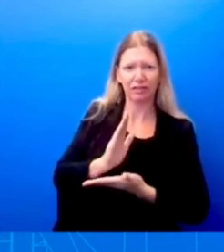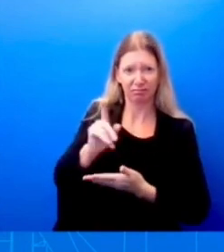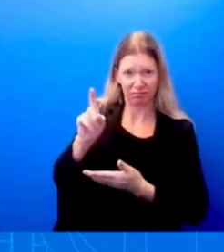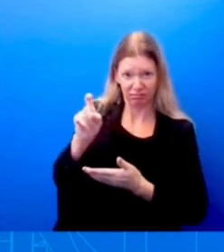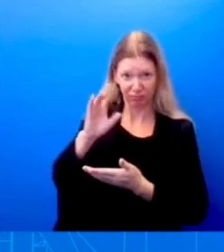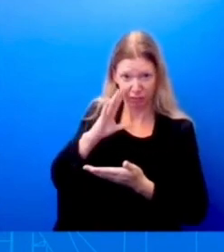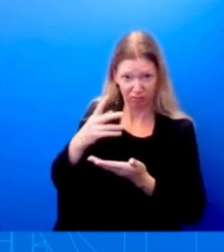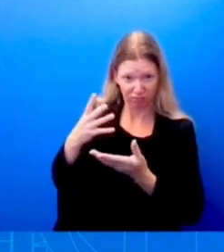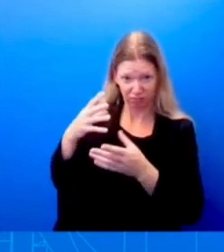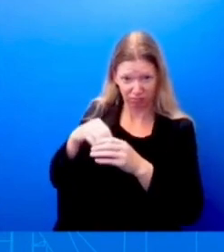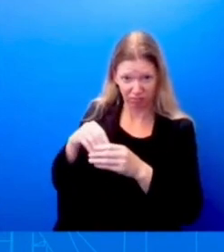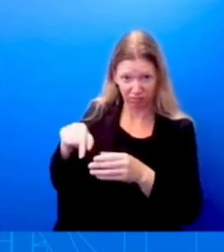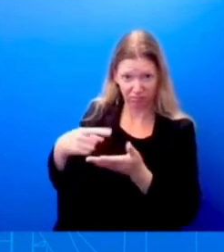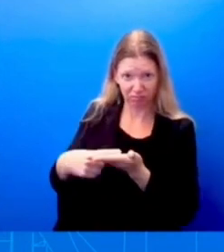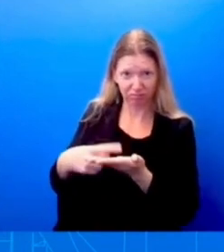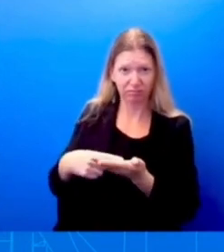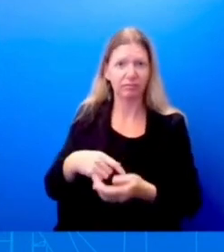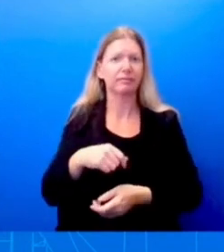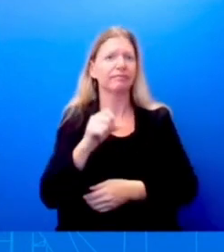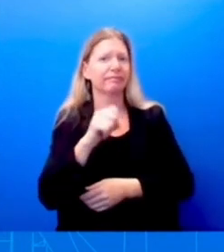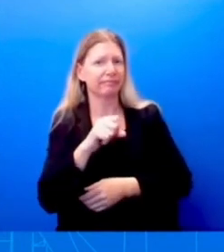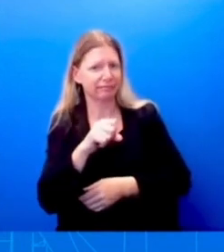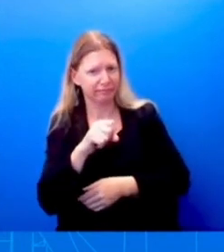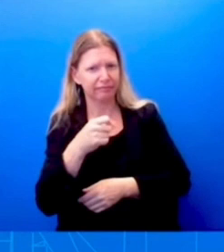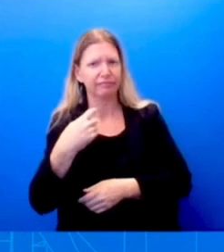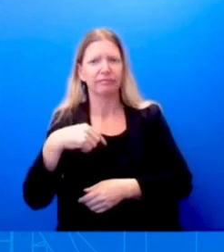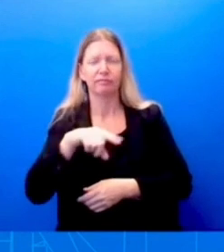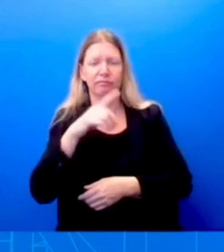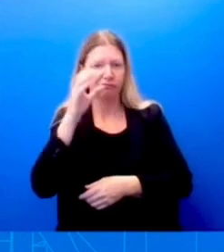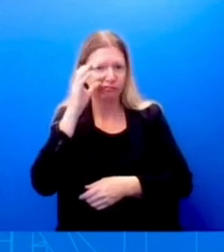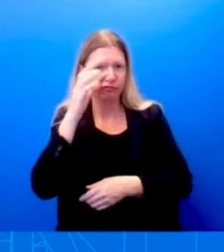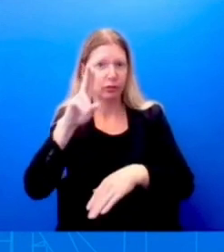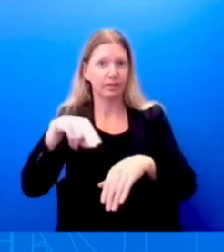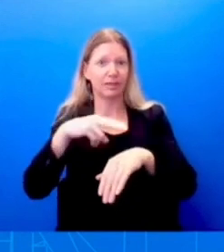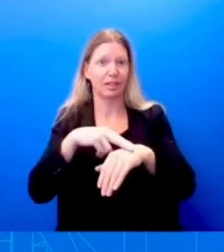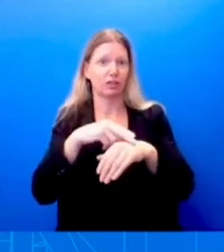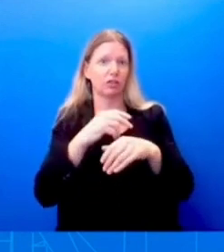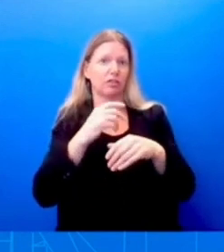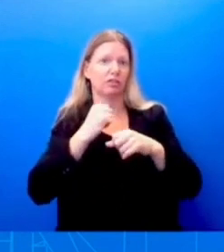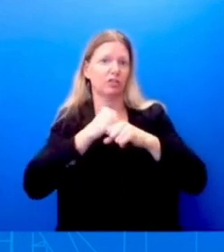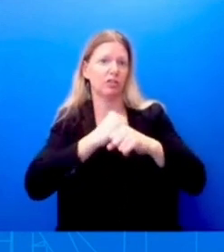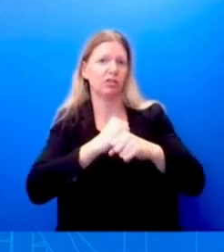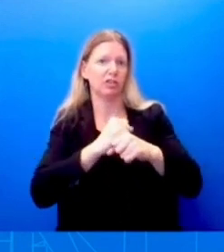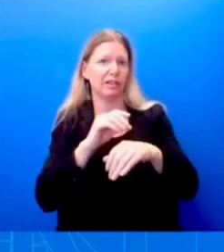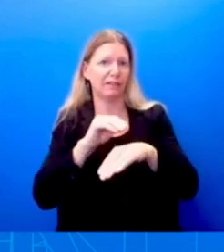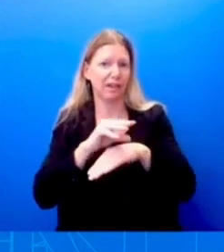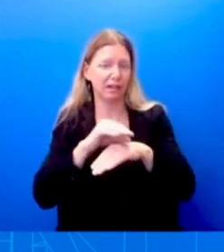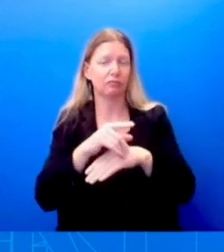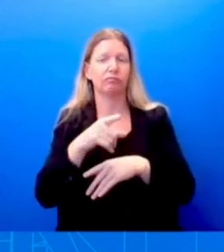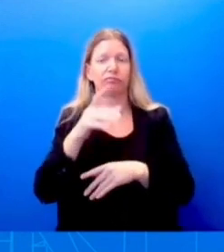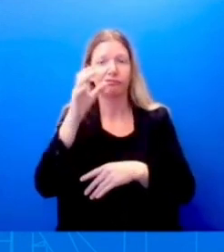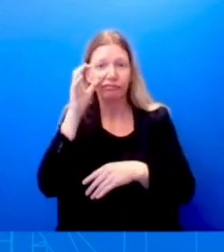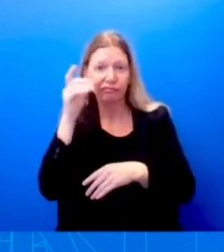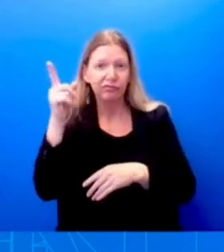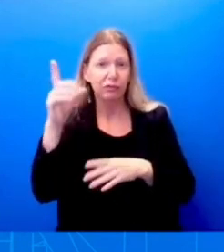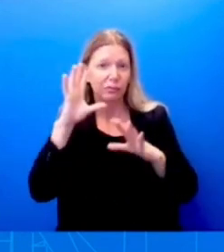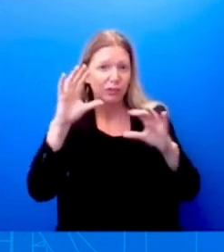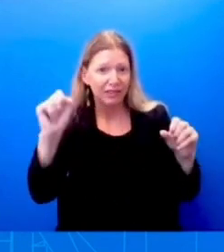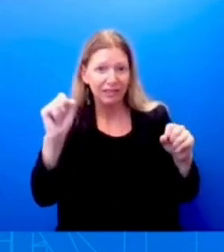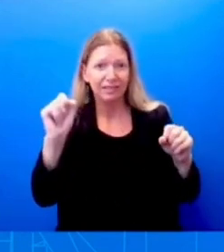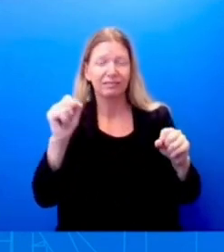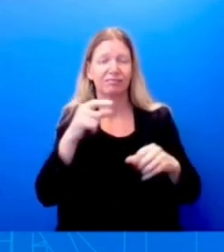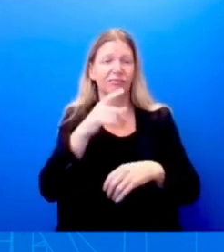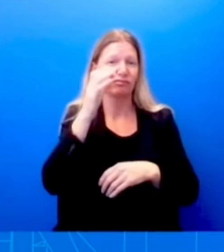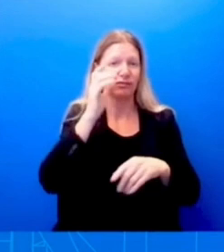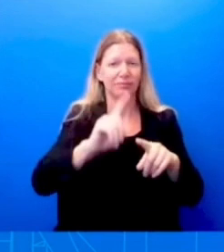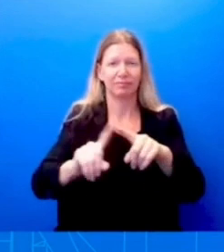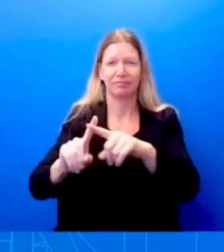heard it from, uh, from the president. You've heard it from many, uh, members of this administration, uh, that, uh, this is a president that never